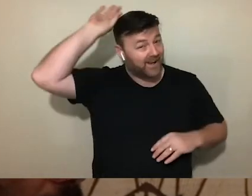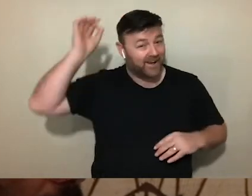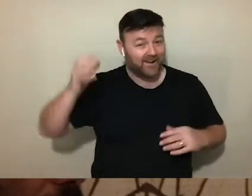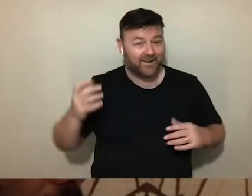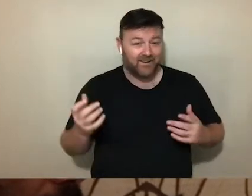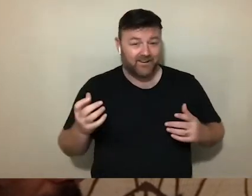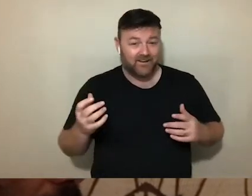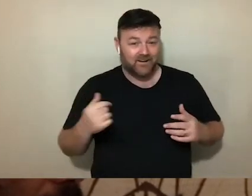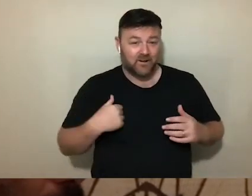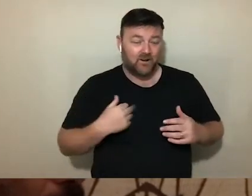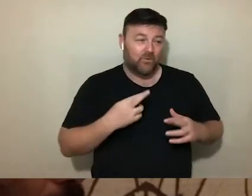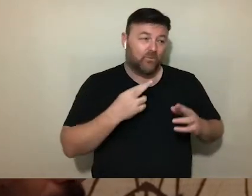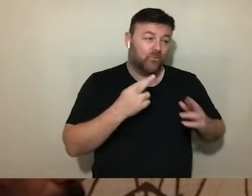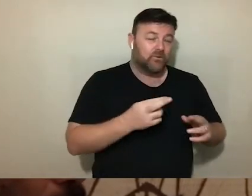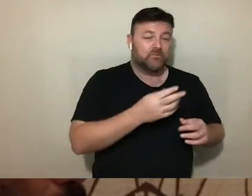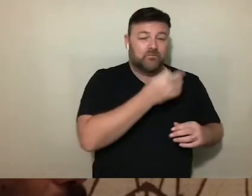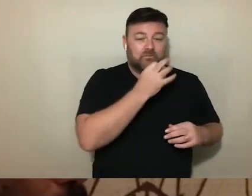flowers would bloom on his chest instead.